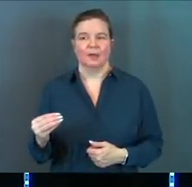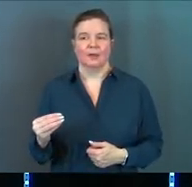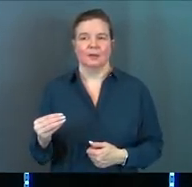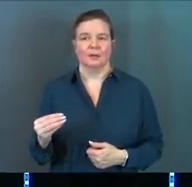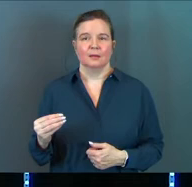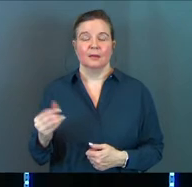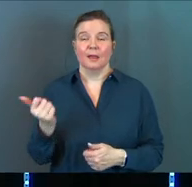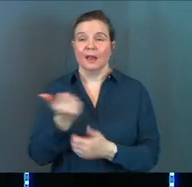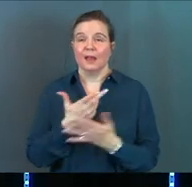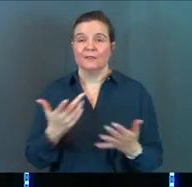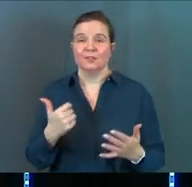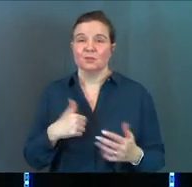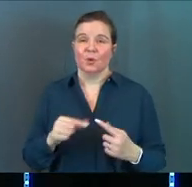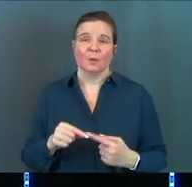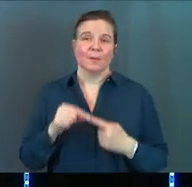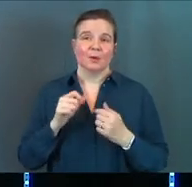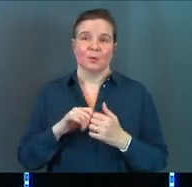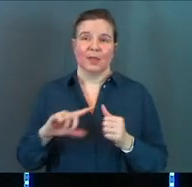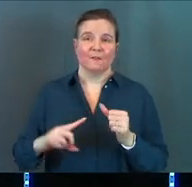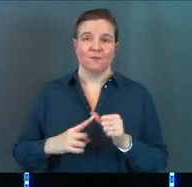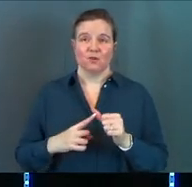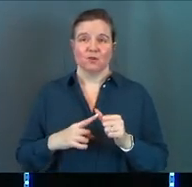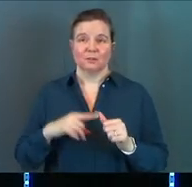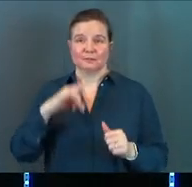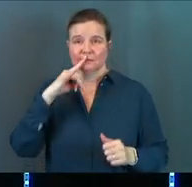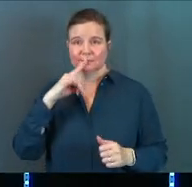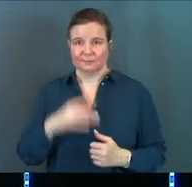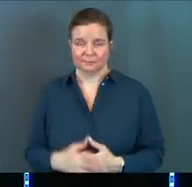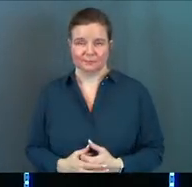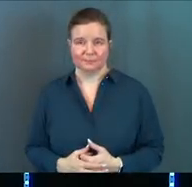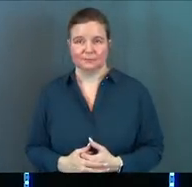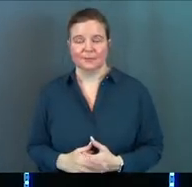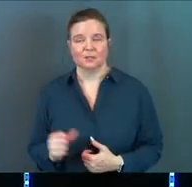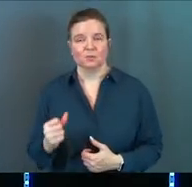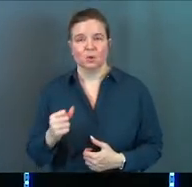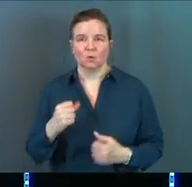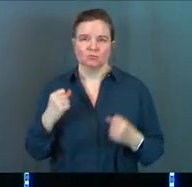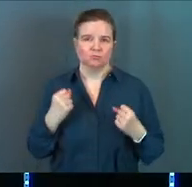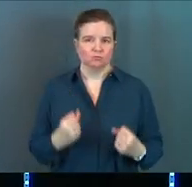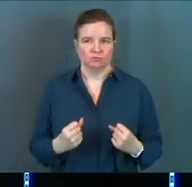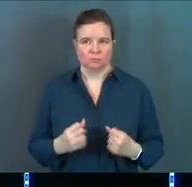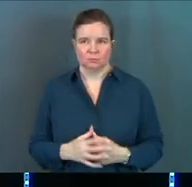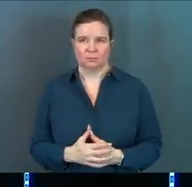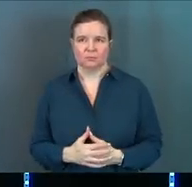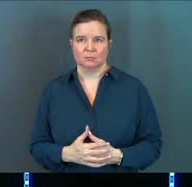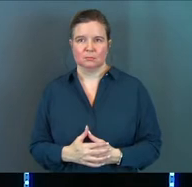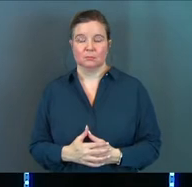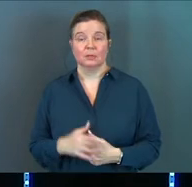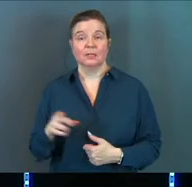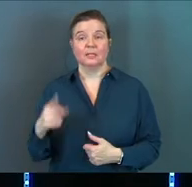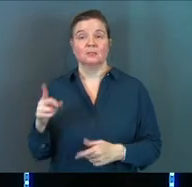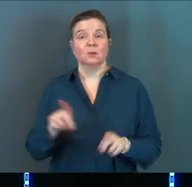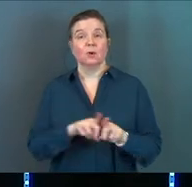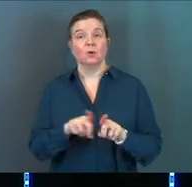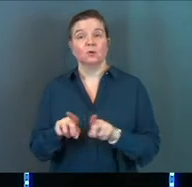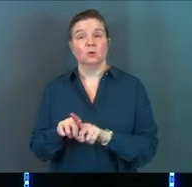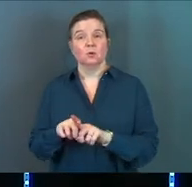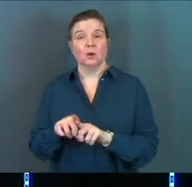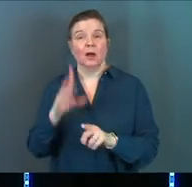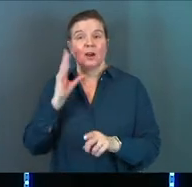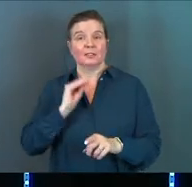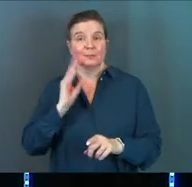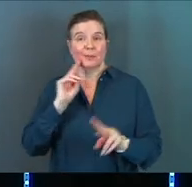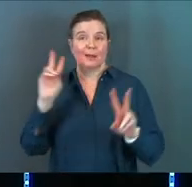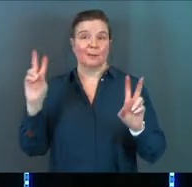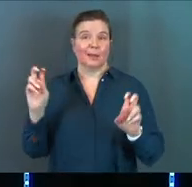And everything's so special with that firstborn. And he's so strong. He's also our